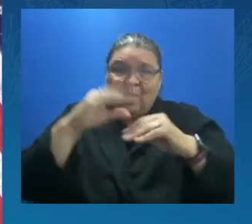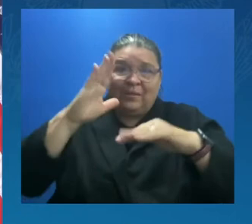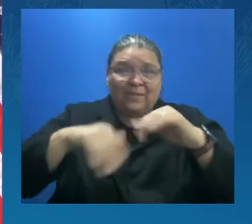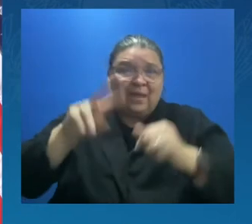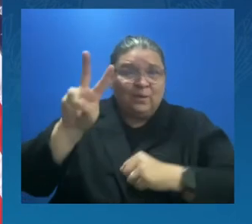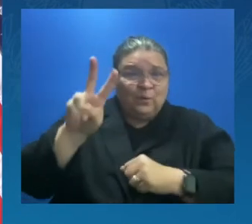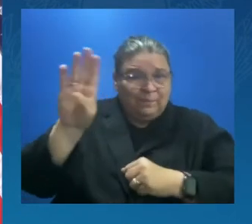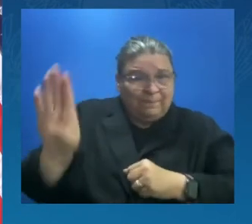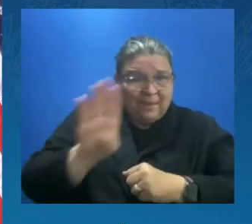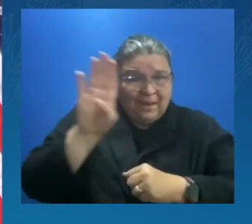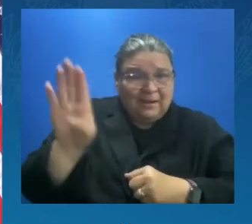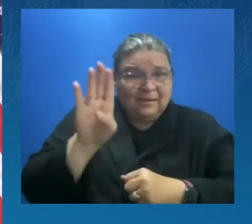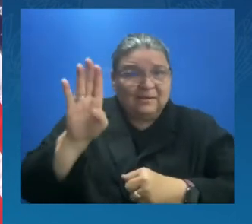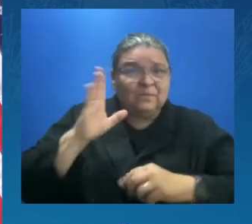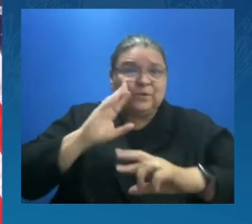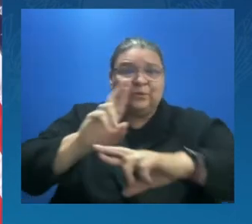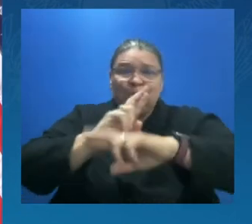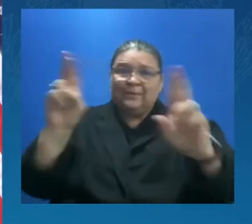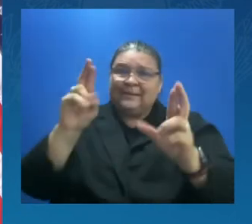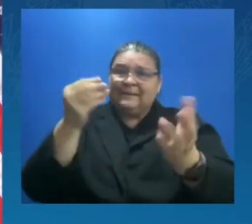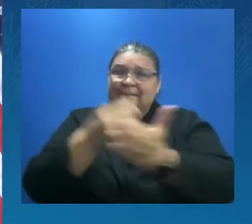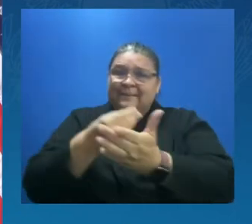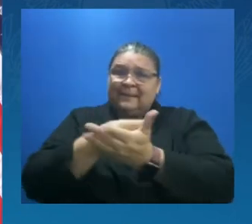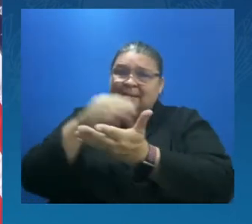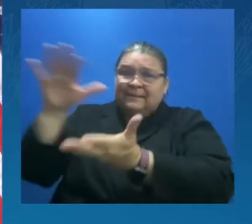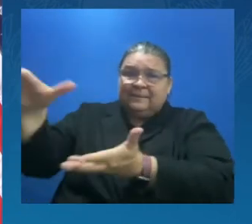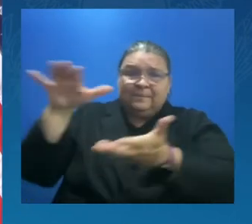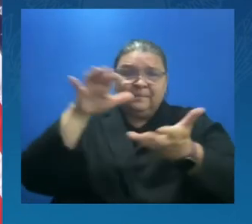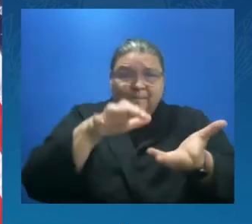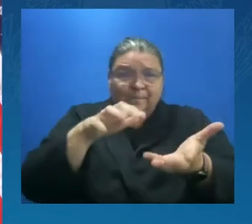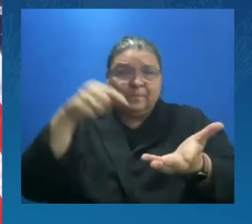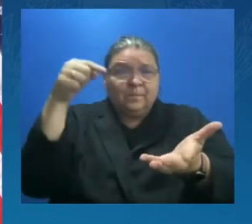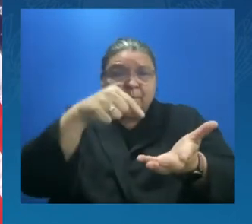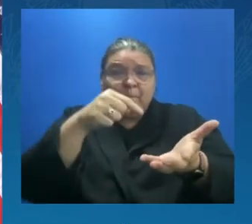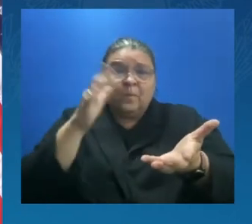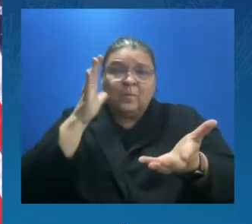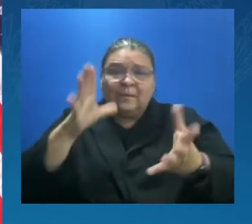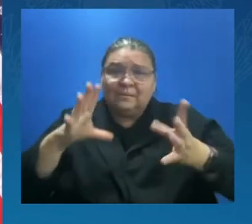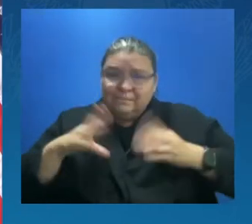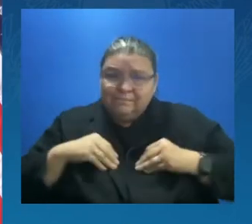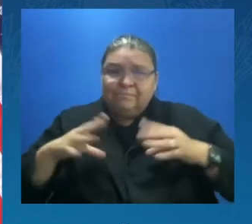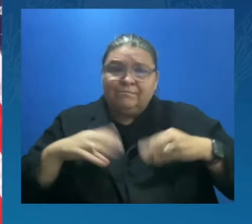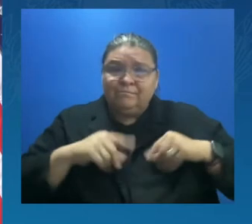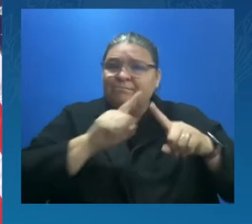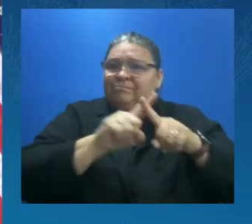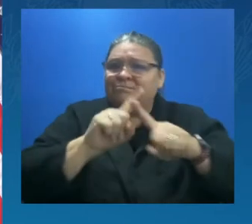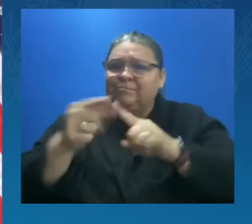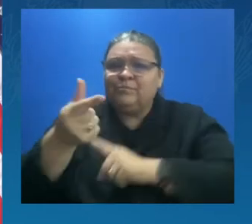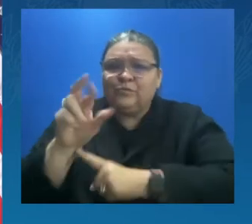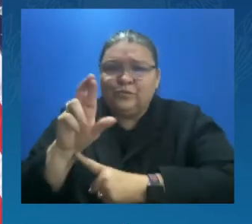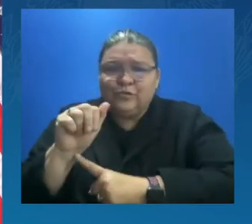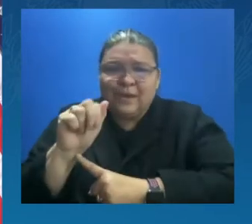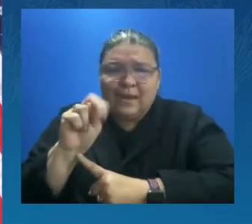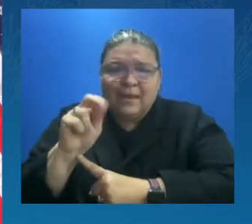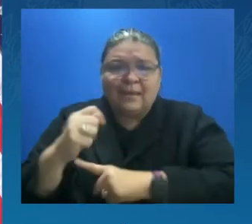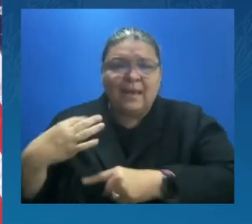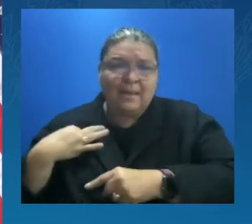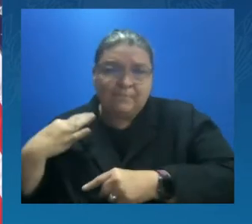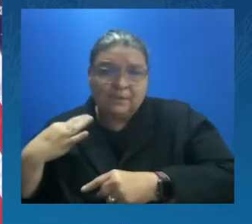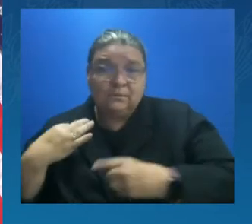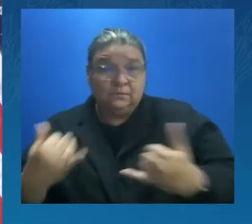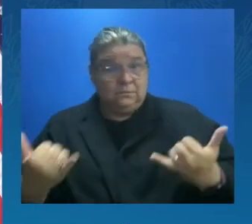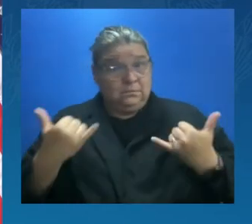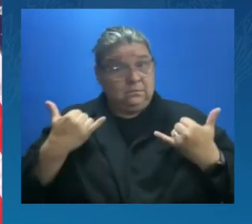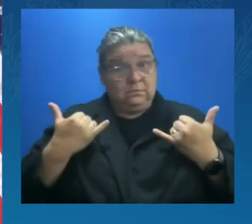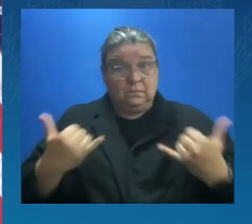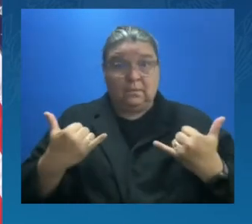In awarding these grants, we have paid special attention to the issue of equity, something that has been an area of focus for